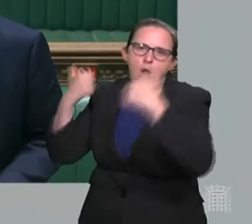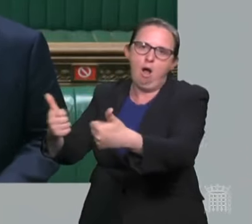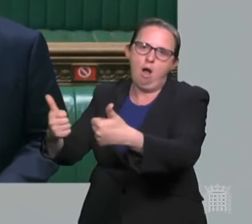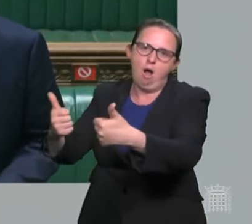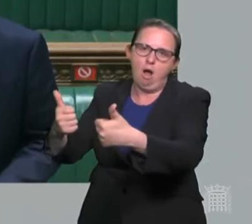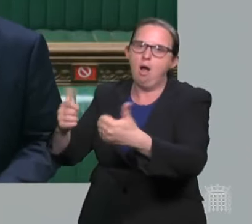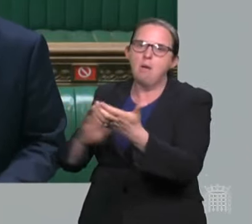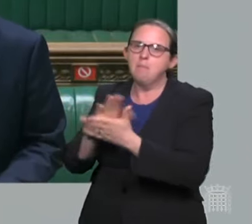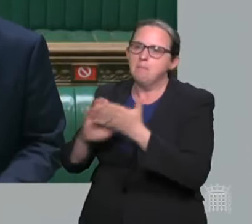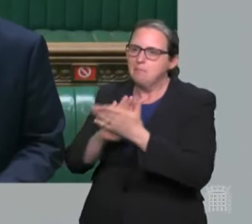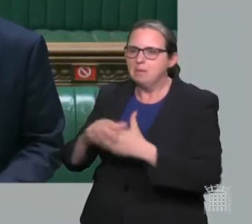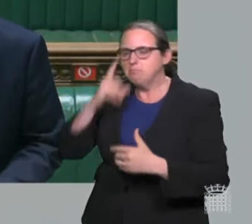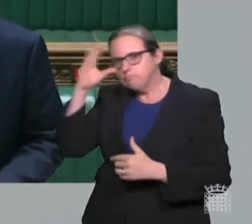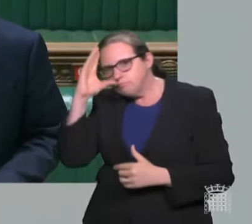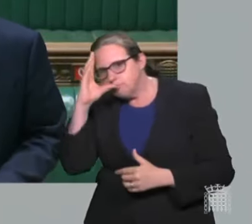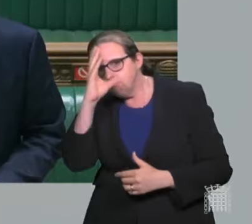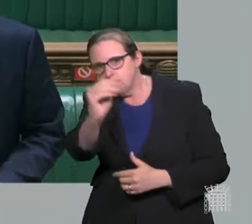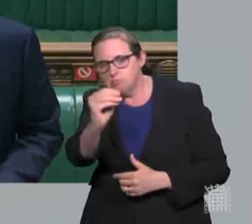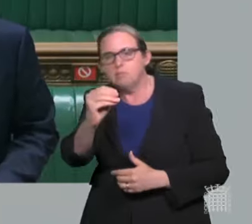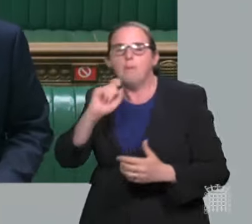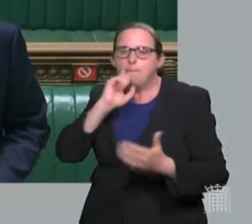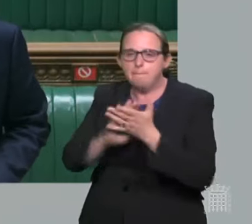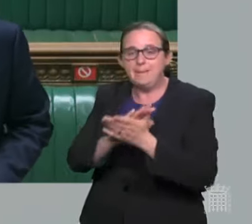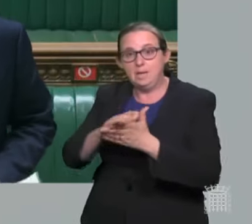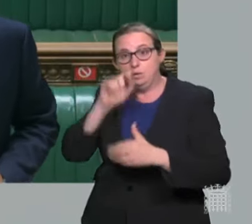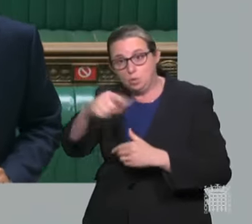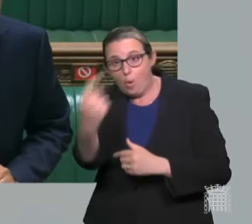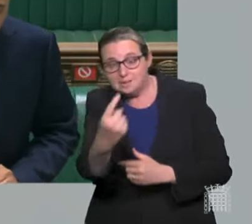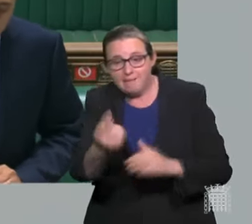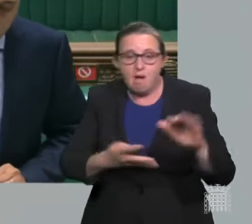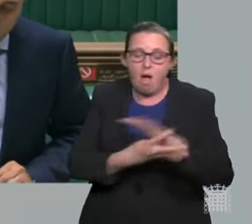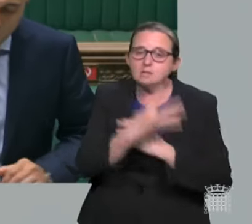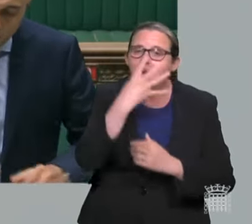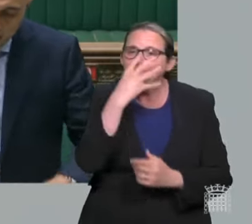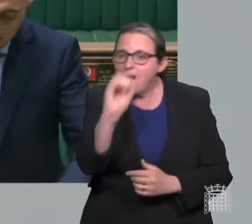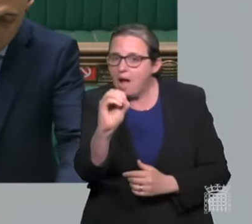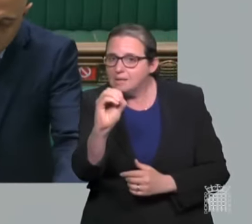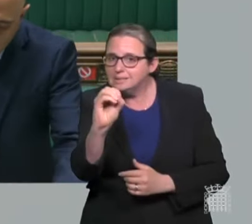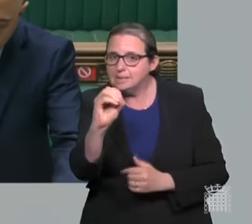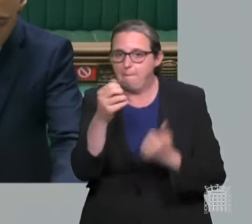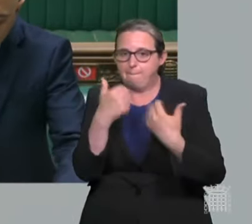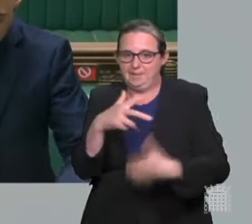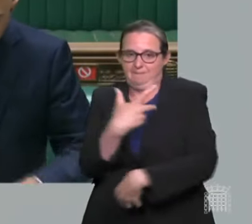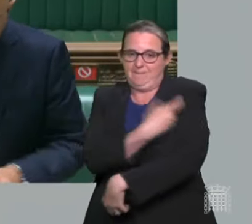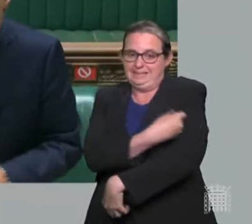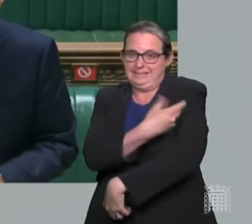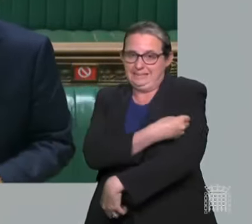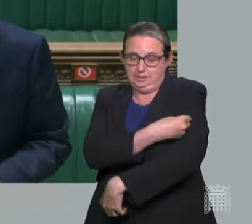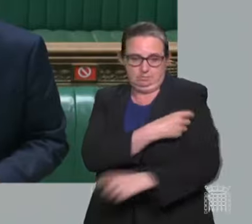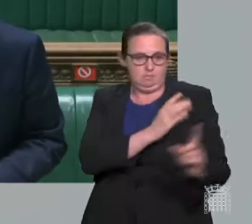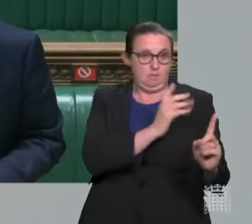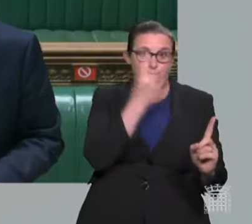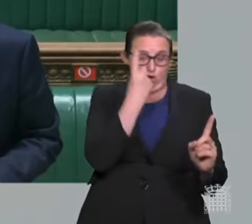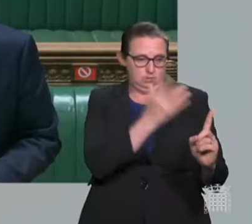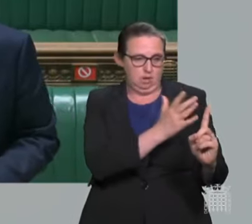reducing the dose interval for under 40s from 12 weeks to 8, which will mean that every adult should have had